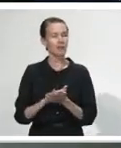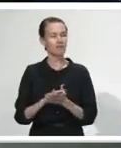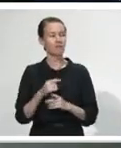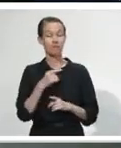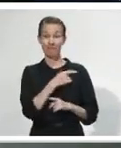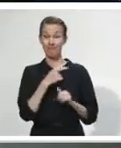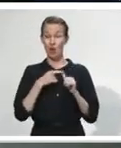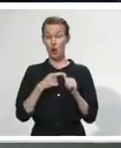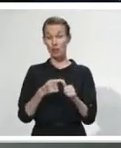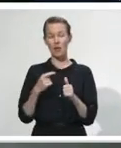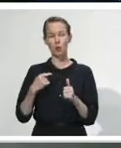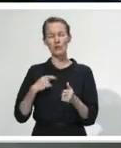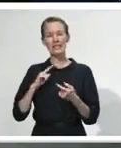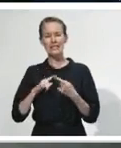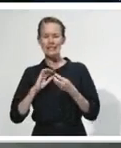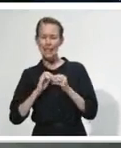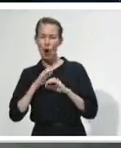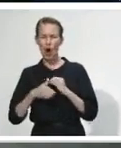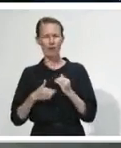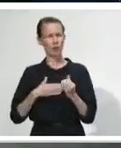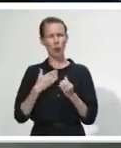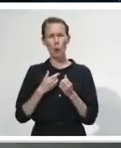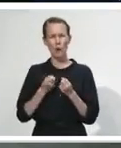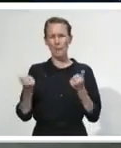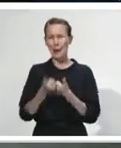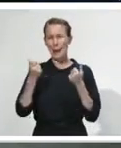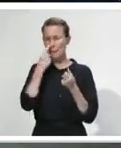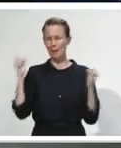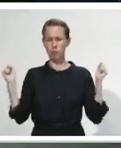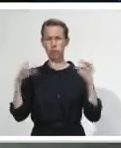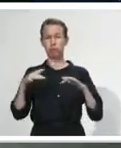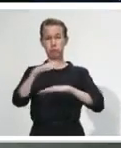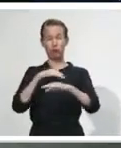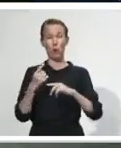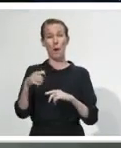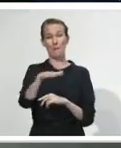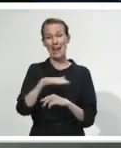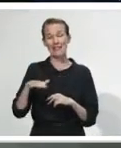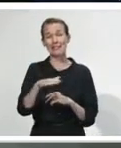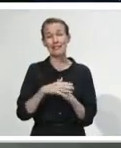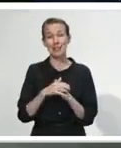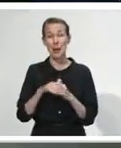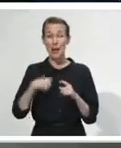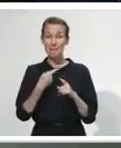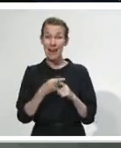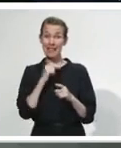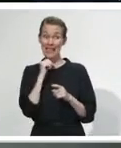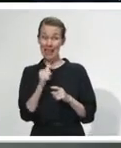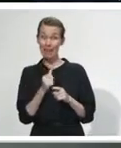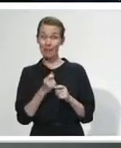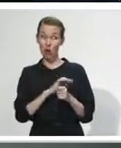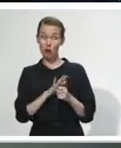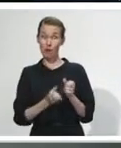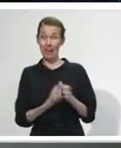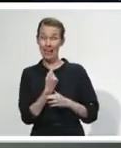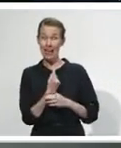and ongoing preventative measures on containment. And when you think about some of the outbreaks we've had, it's often been that regional movement